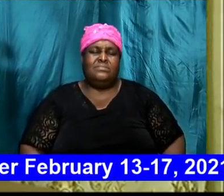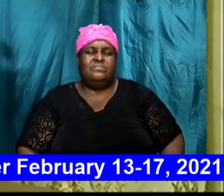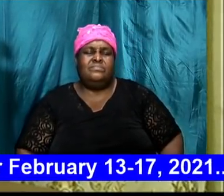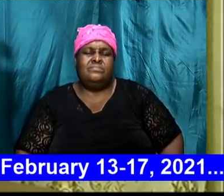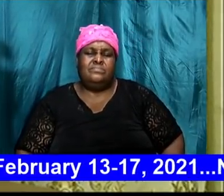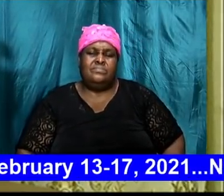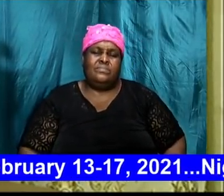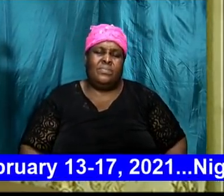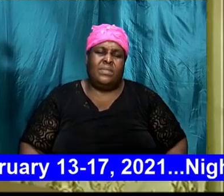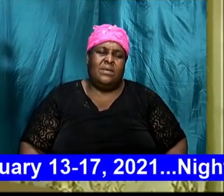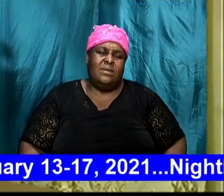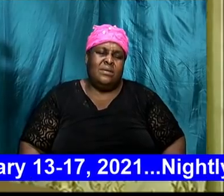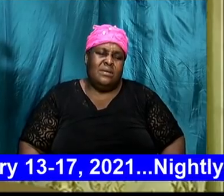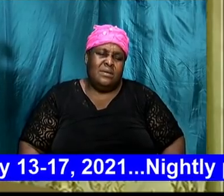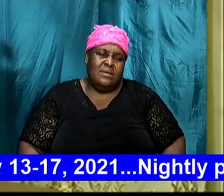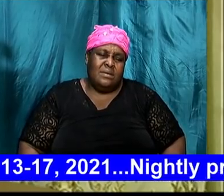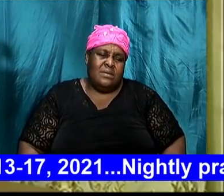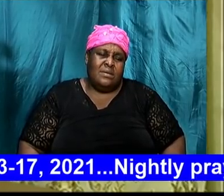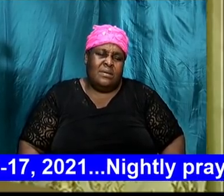Jesus